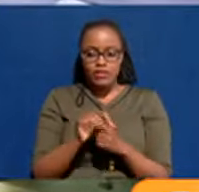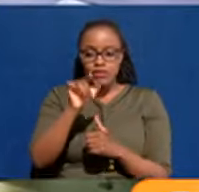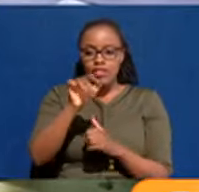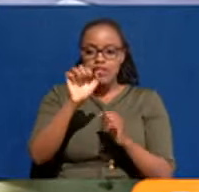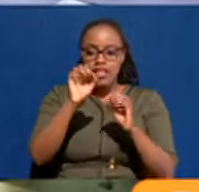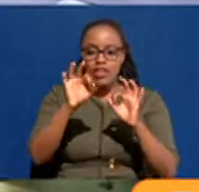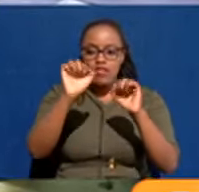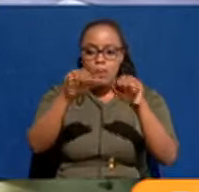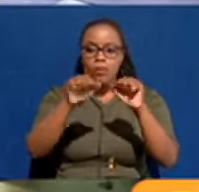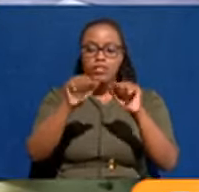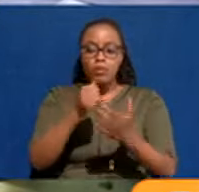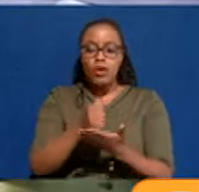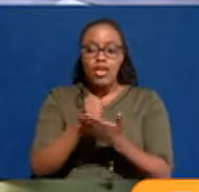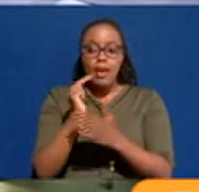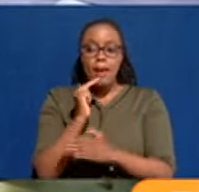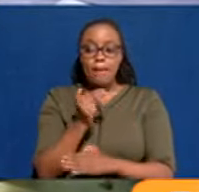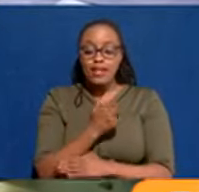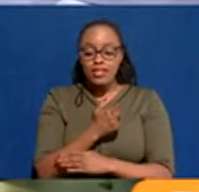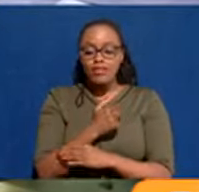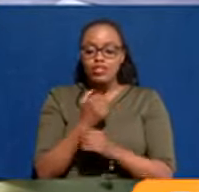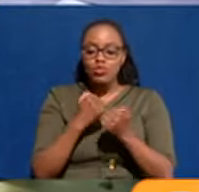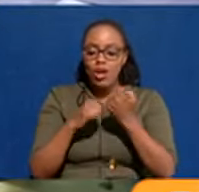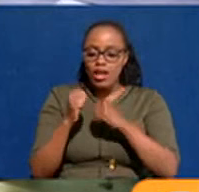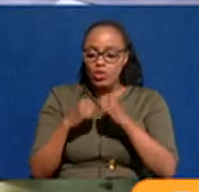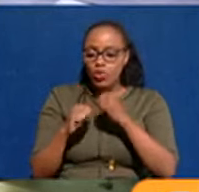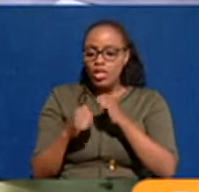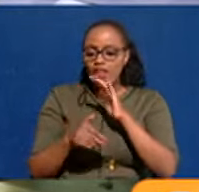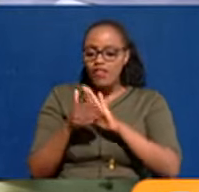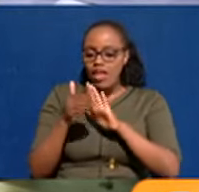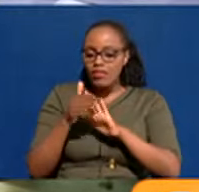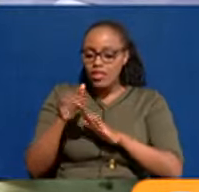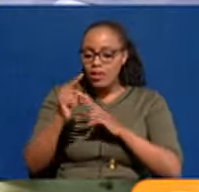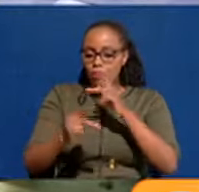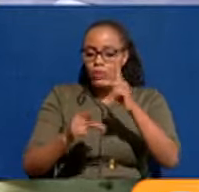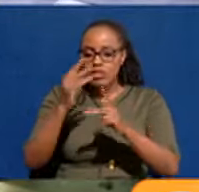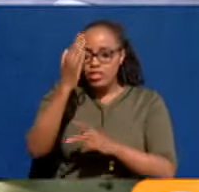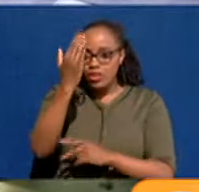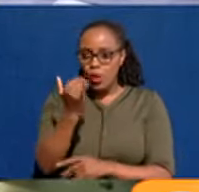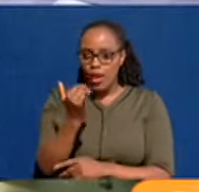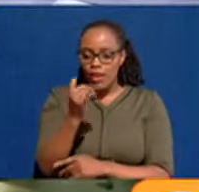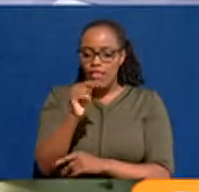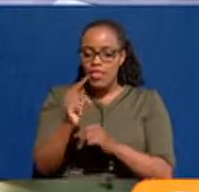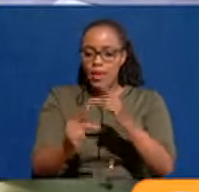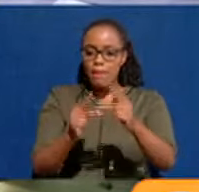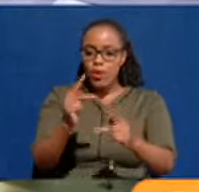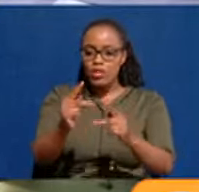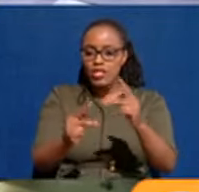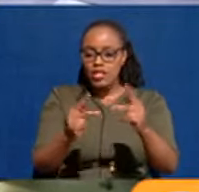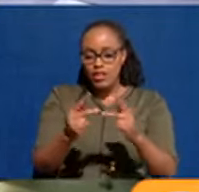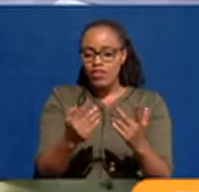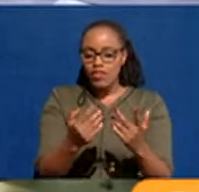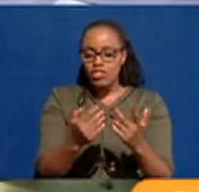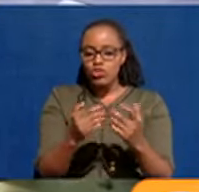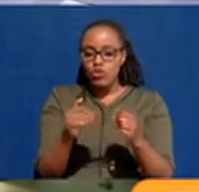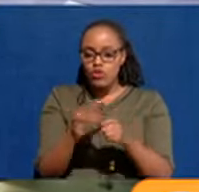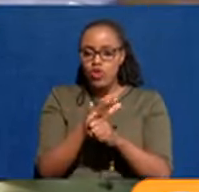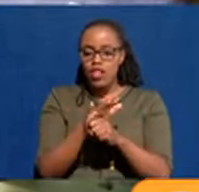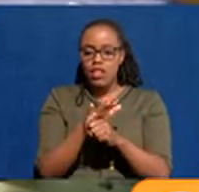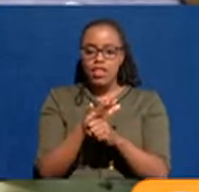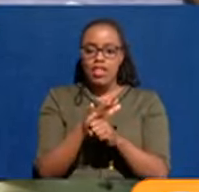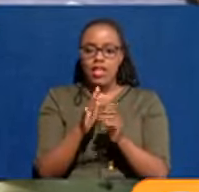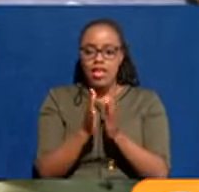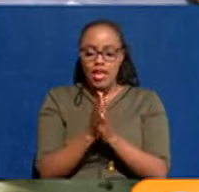we can actually help us first track the process of making sure that the process of identifying and